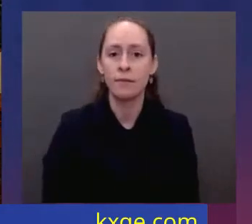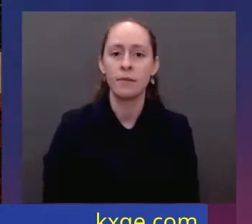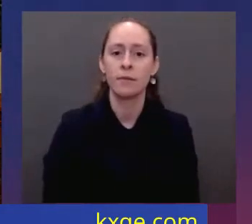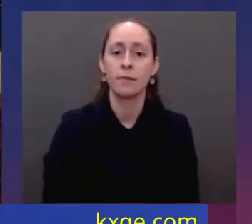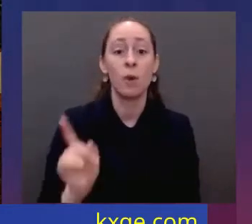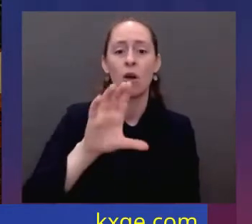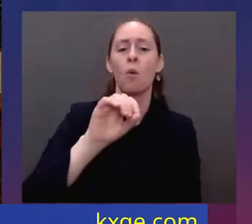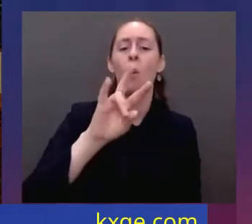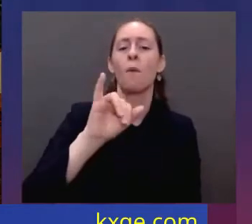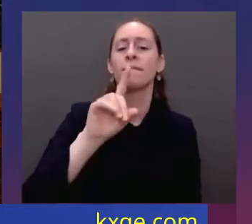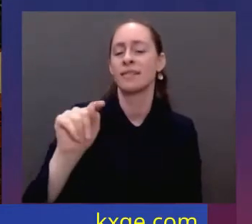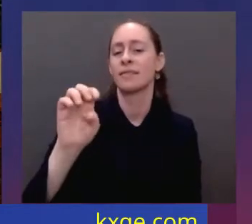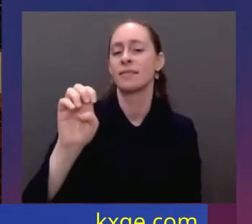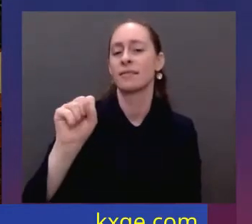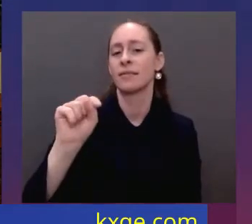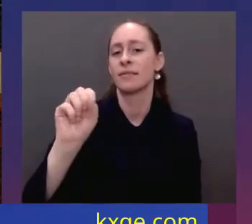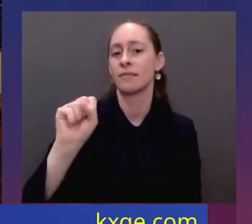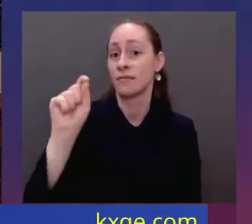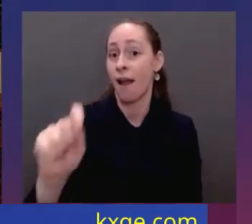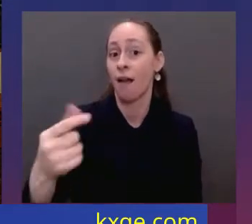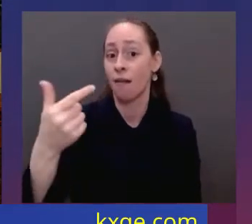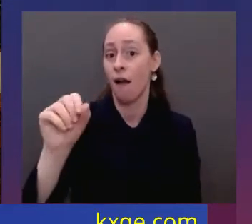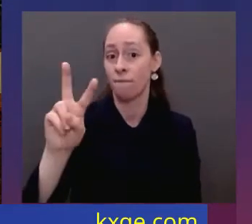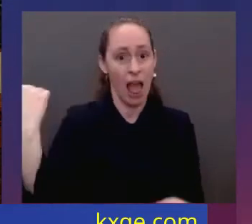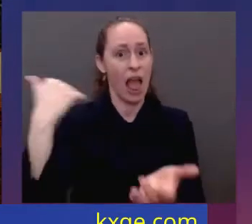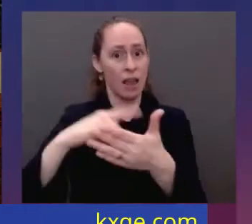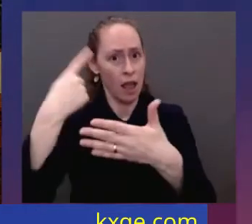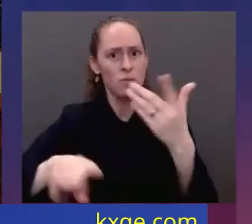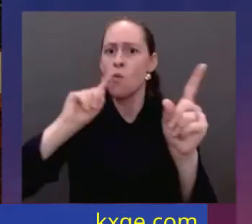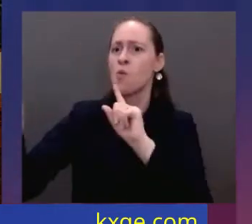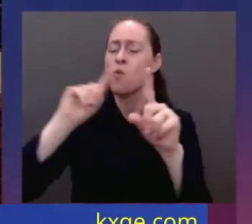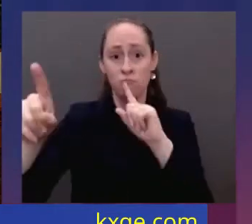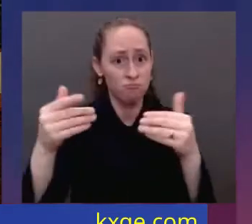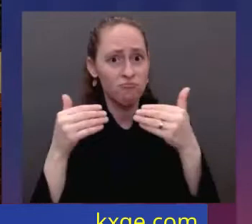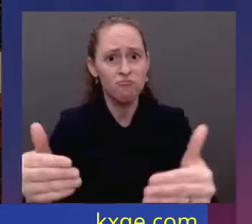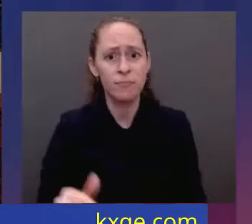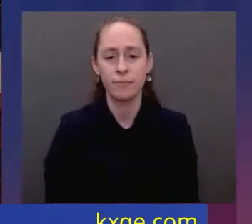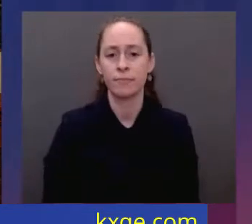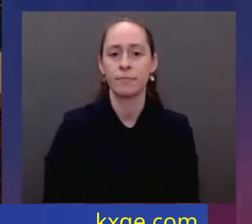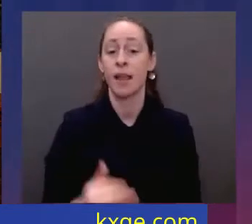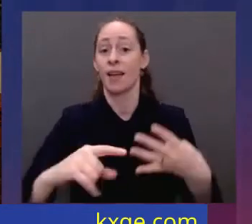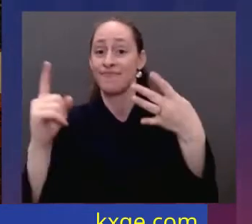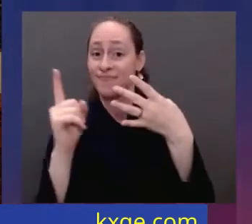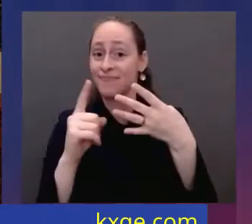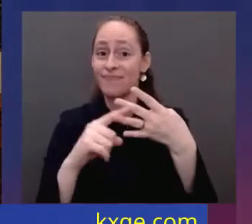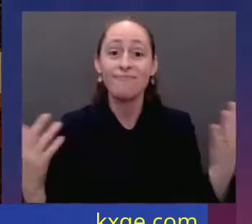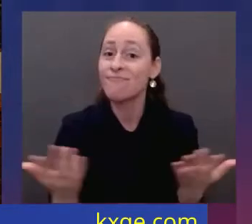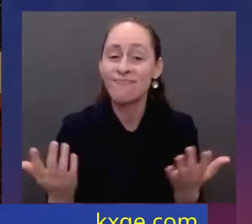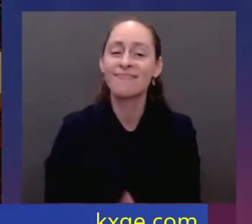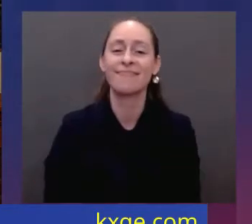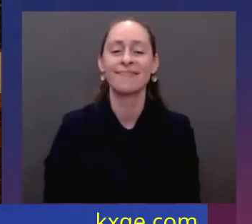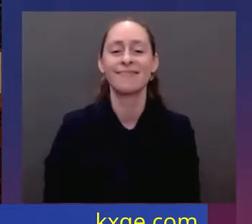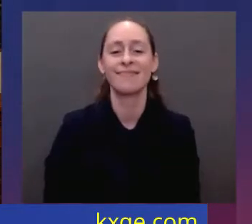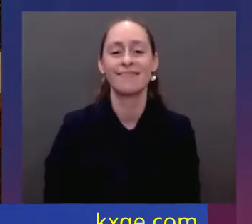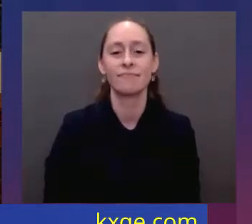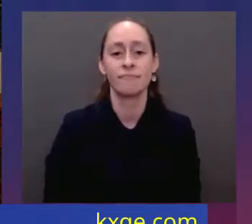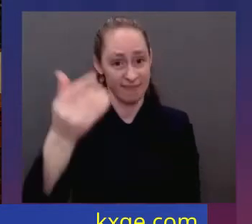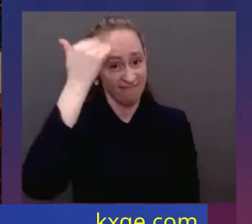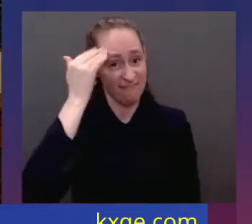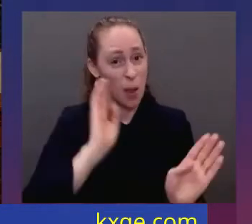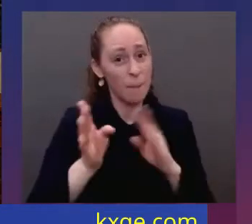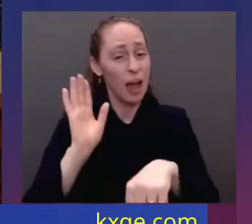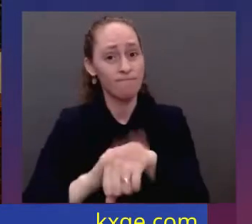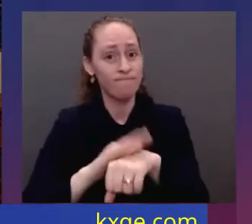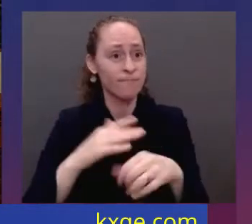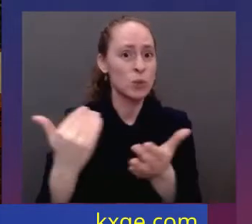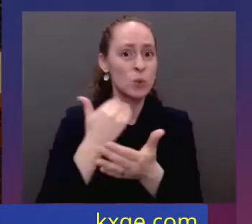starting next week and you can get more tests. Second, we must prepare for new variants. Over the past, we've gotten much better at detecting new variants. If necessary,